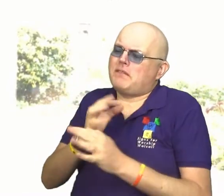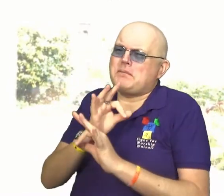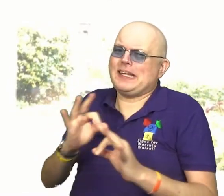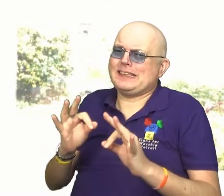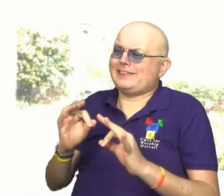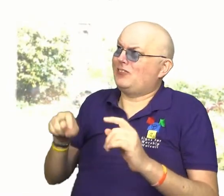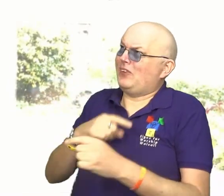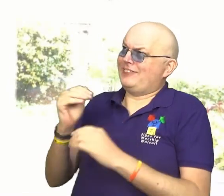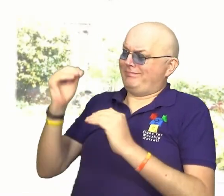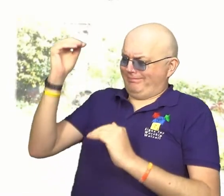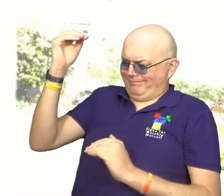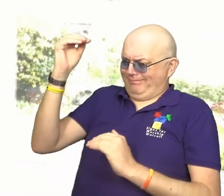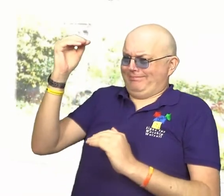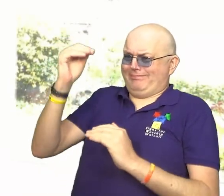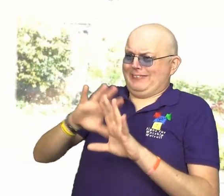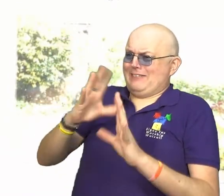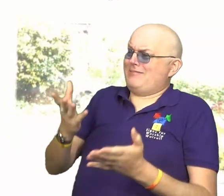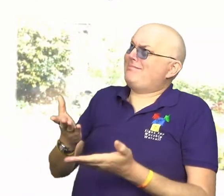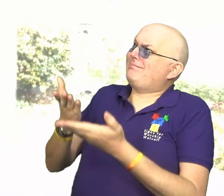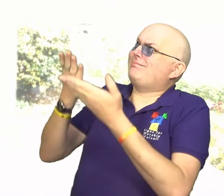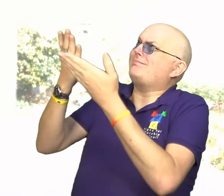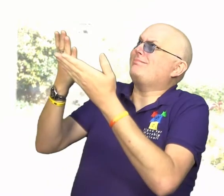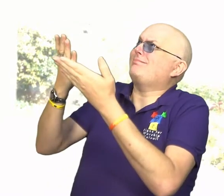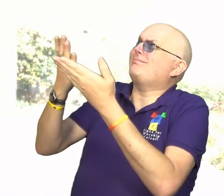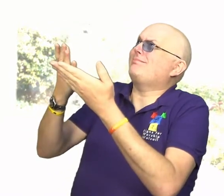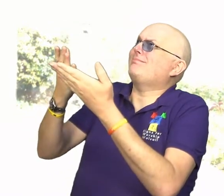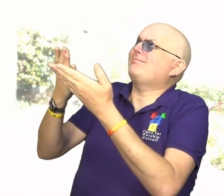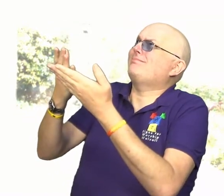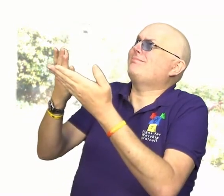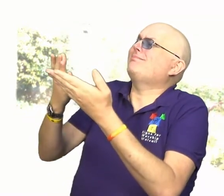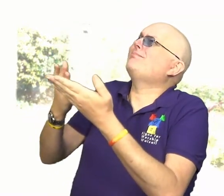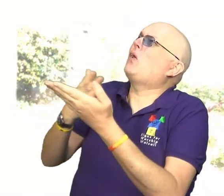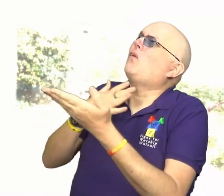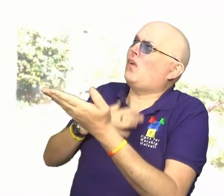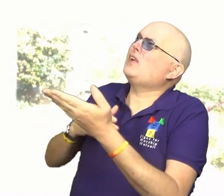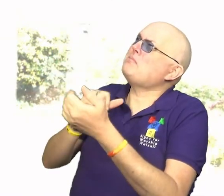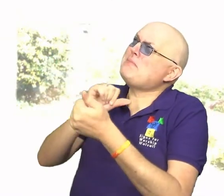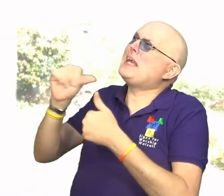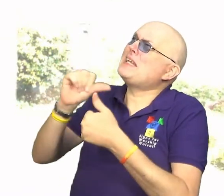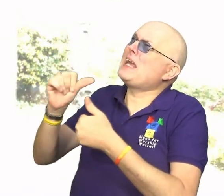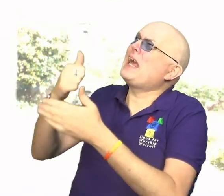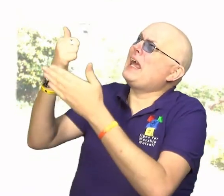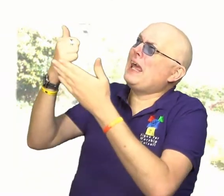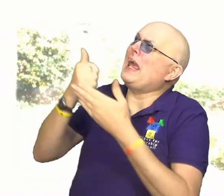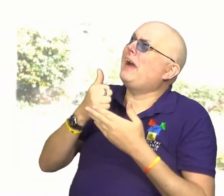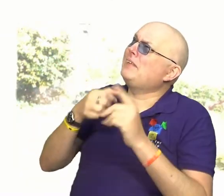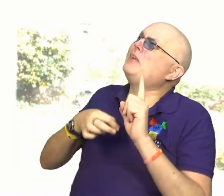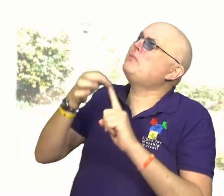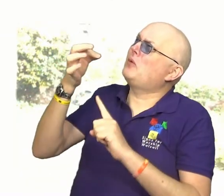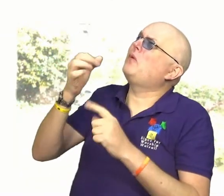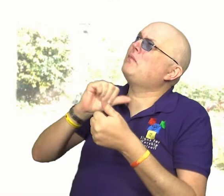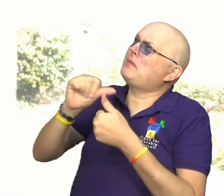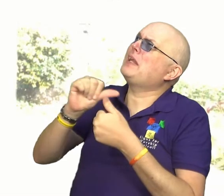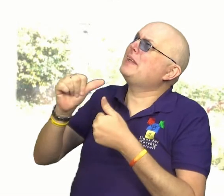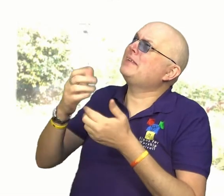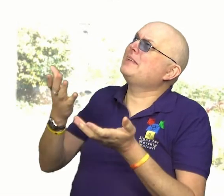and peace. And we bring those things before God and we say, God we want to be better, God help us to